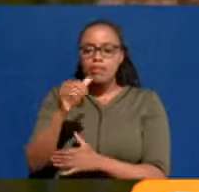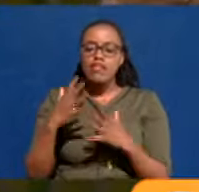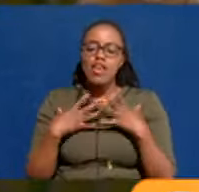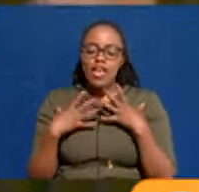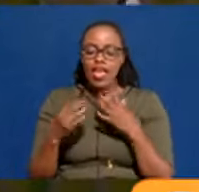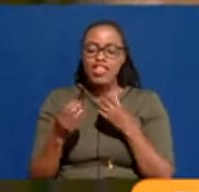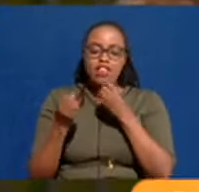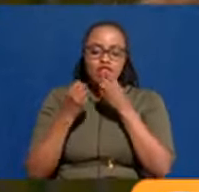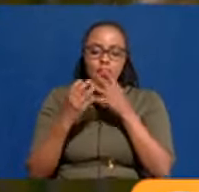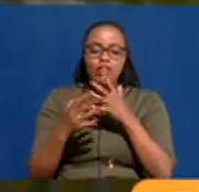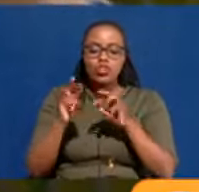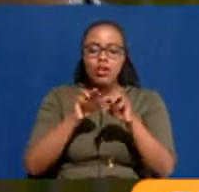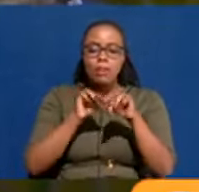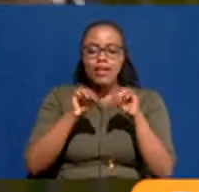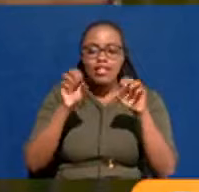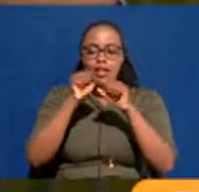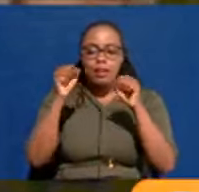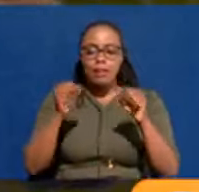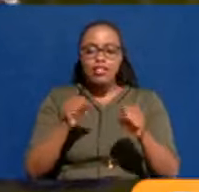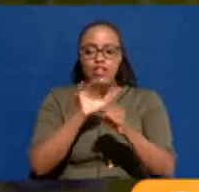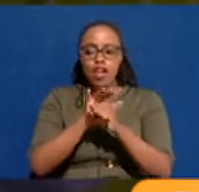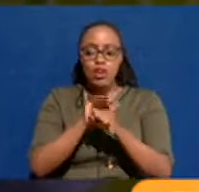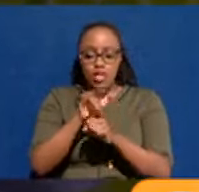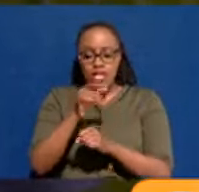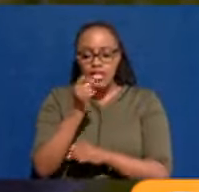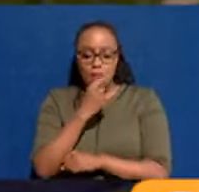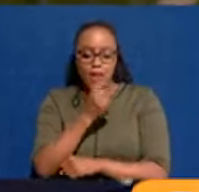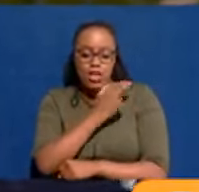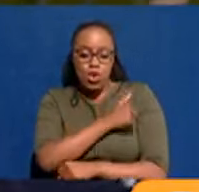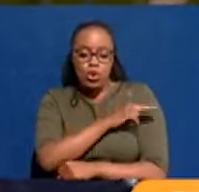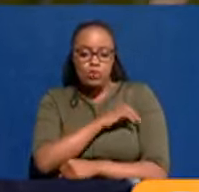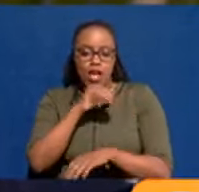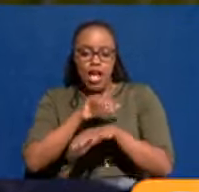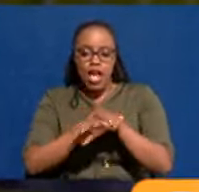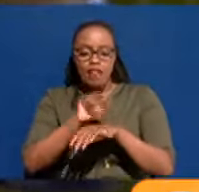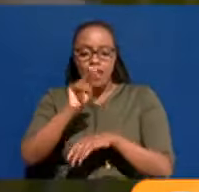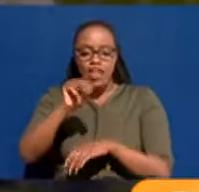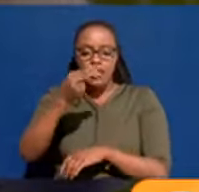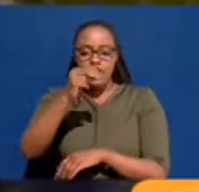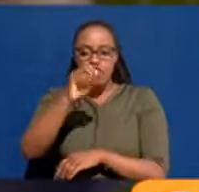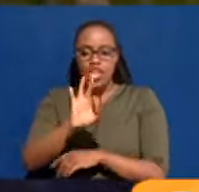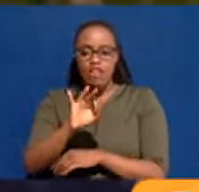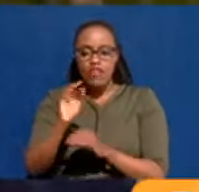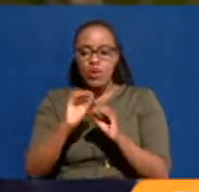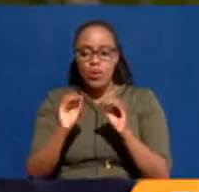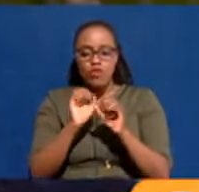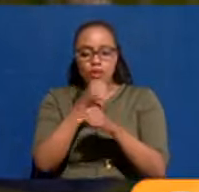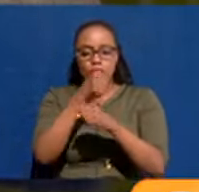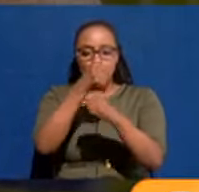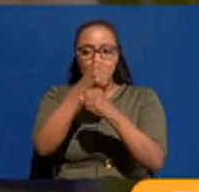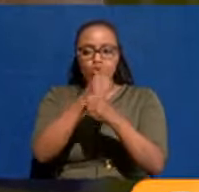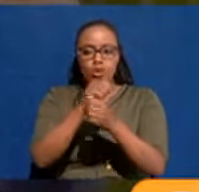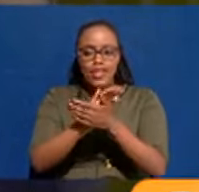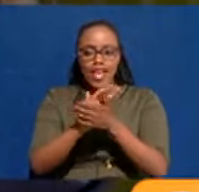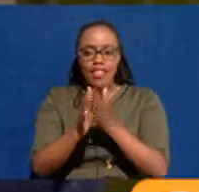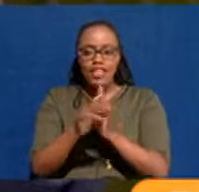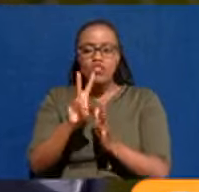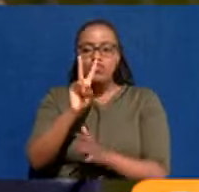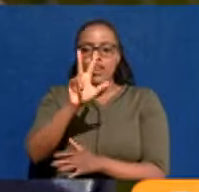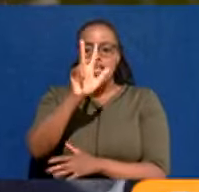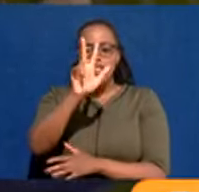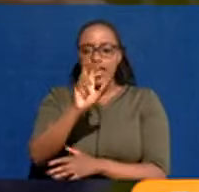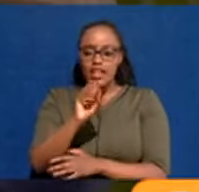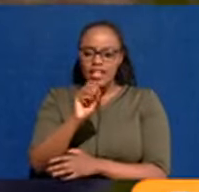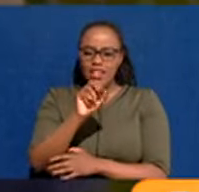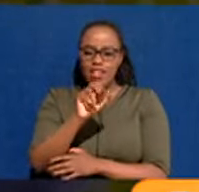management system that we want to input. Many of our hospitals are not able to claim from NHIF, and so they're not able to run themselves. We've bought 233